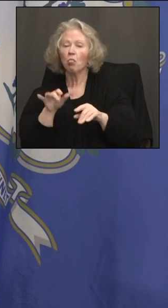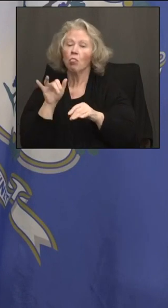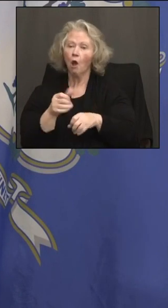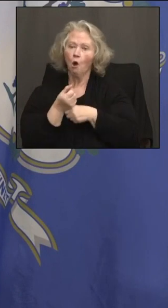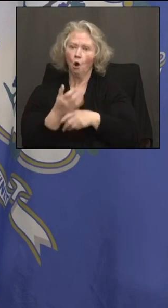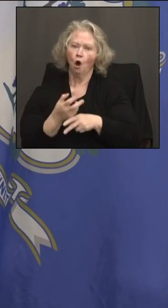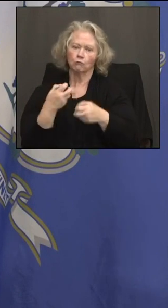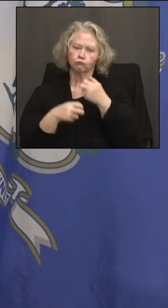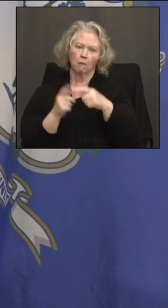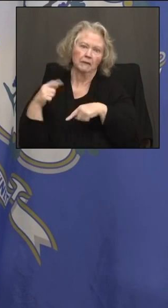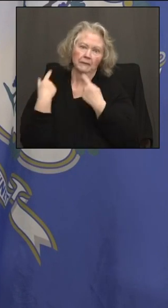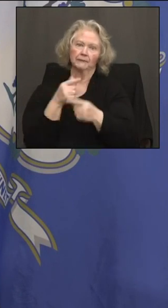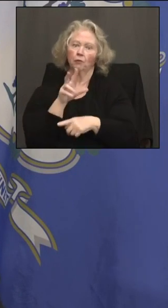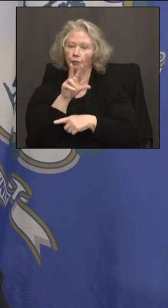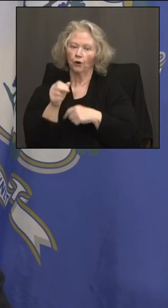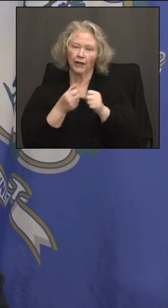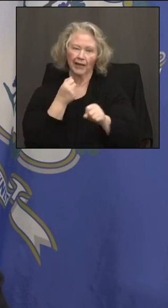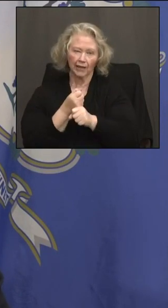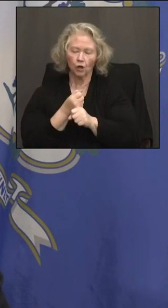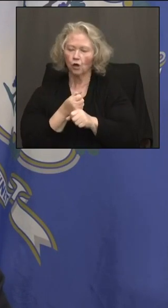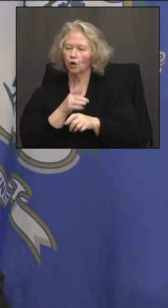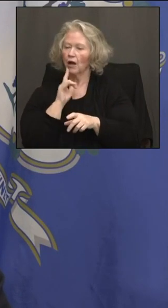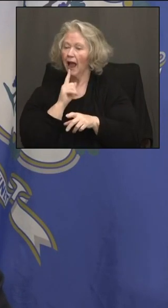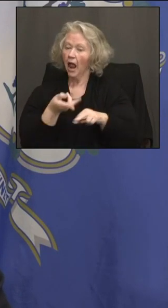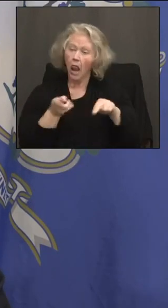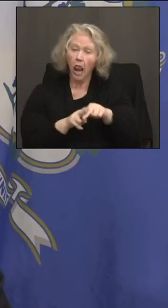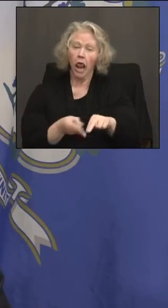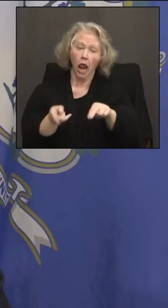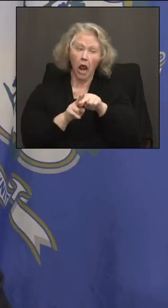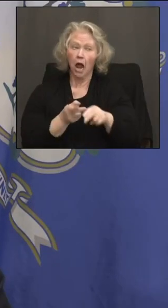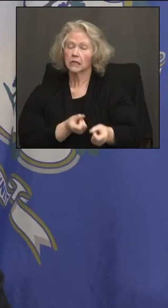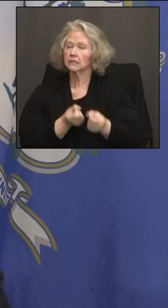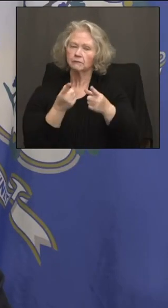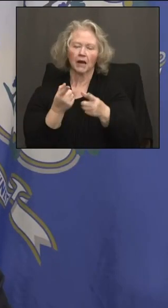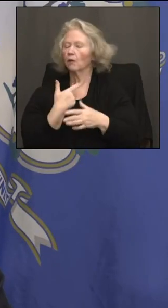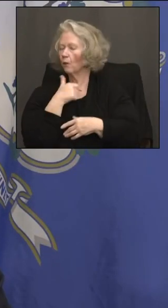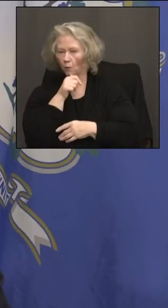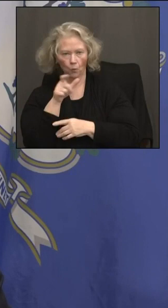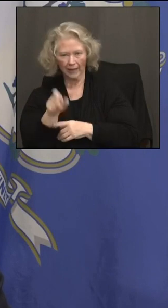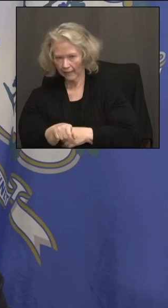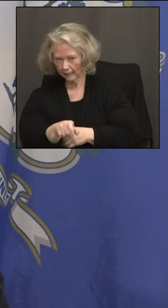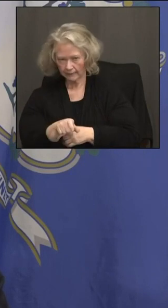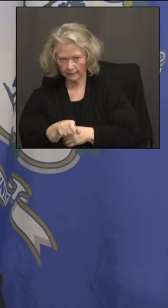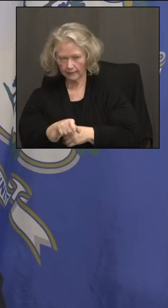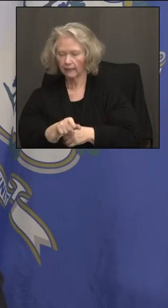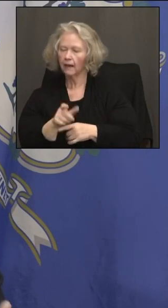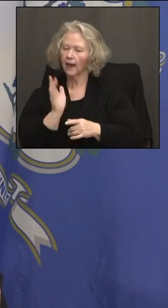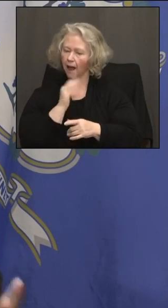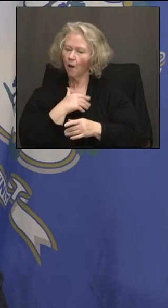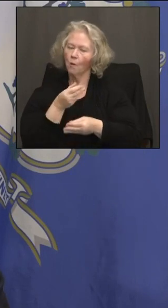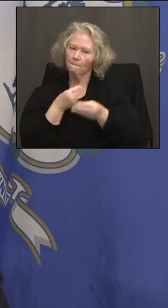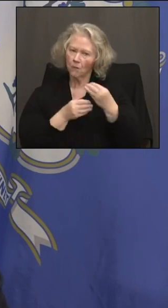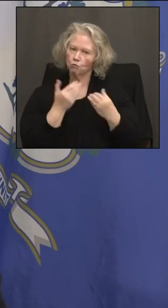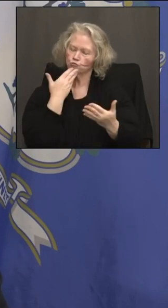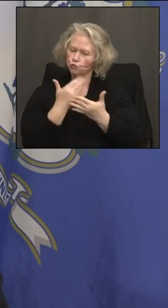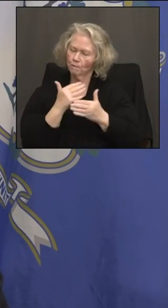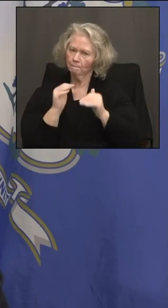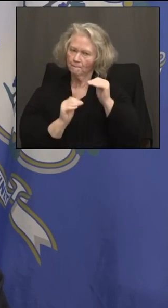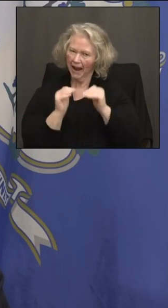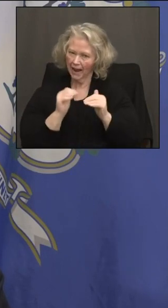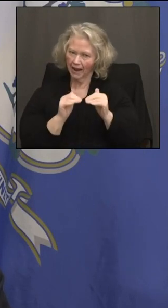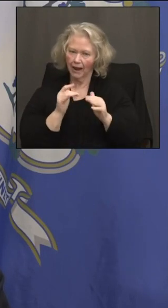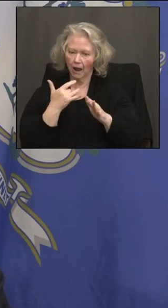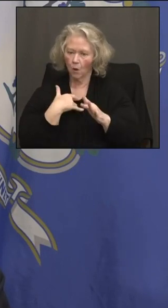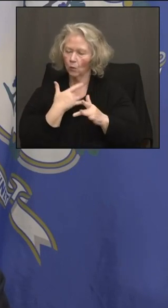and big spending increases, which I said I don't think we need. I think we've got an honestly balanced budget, and we're able to take care of those